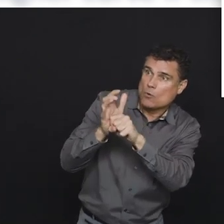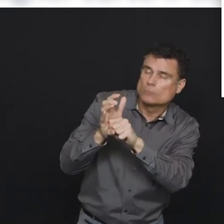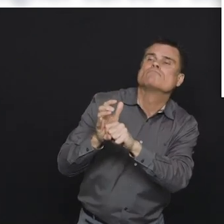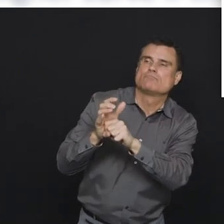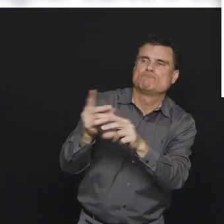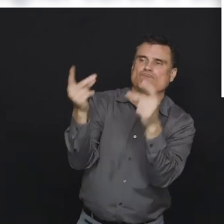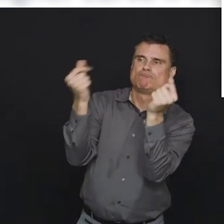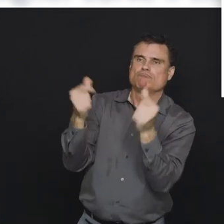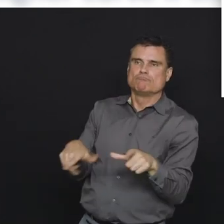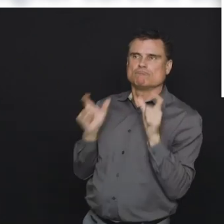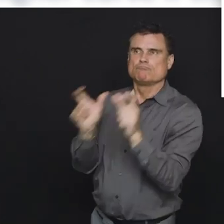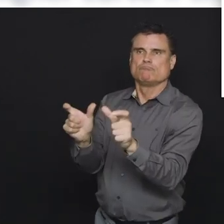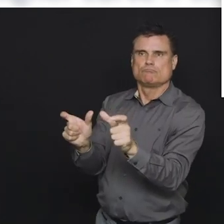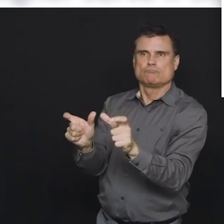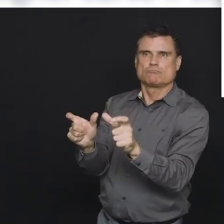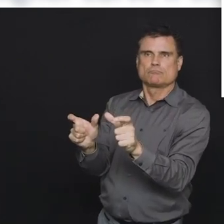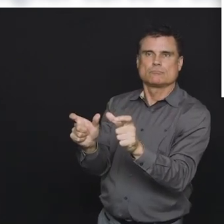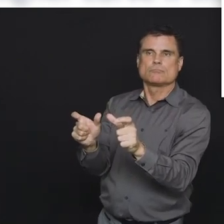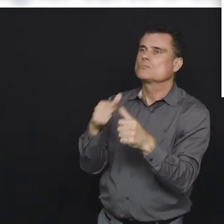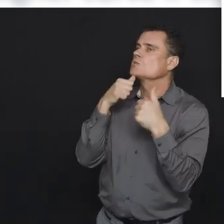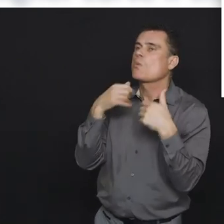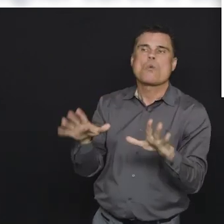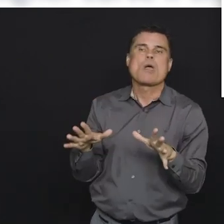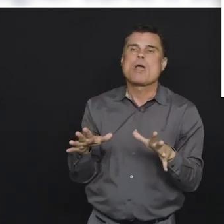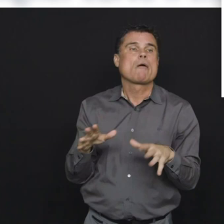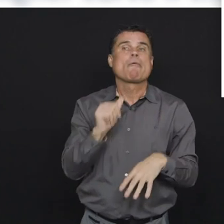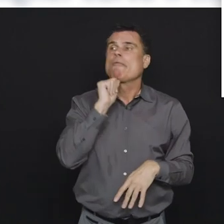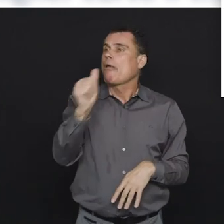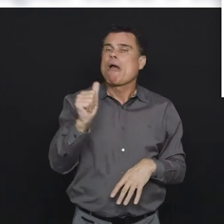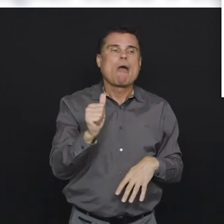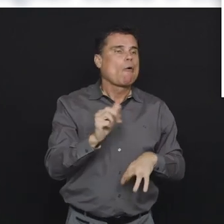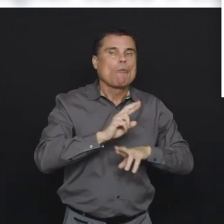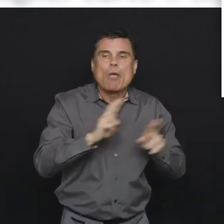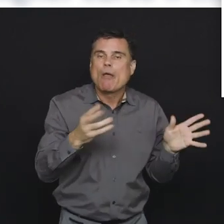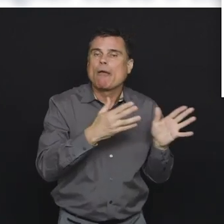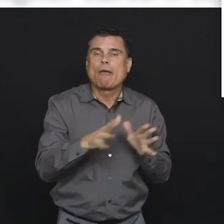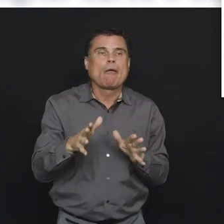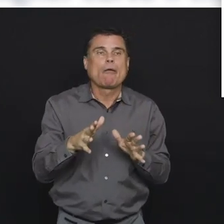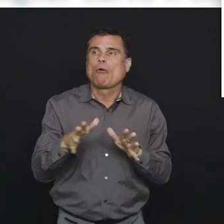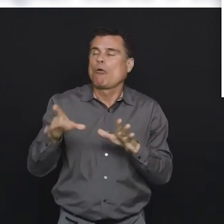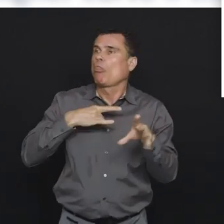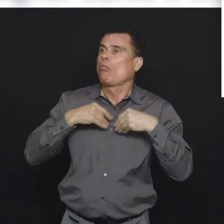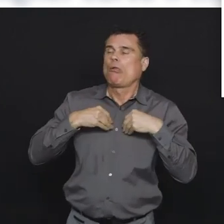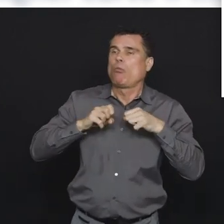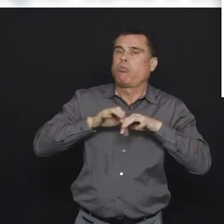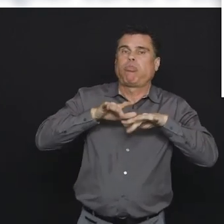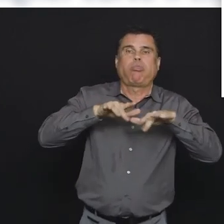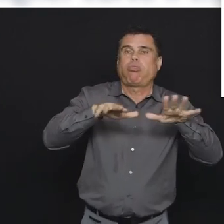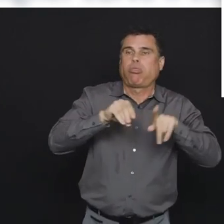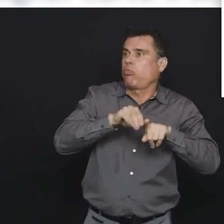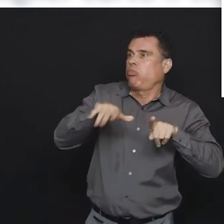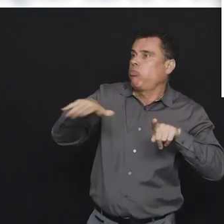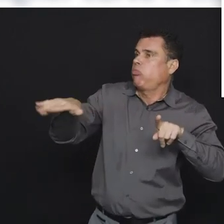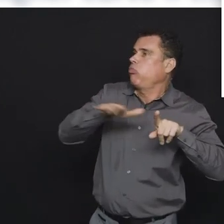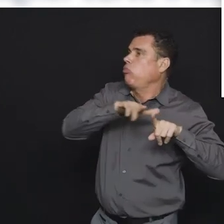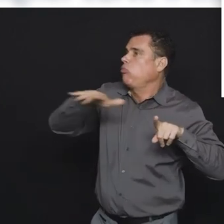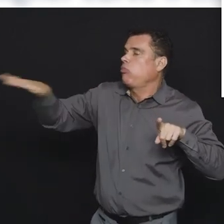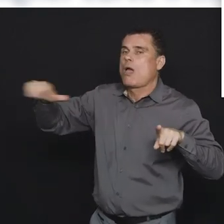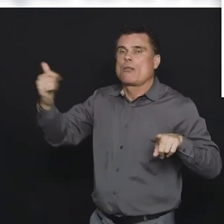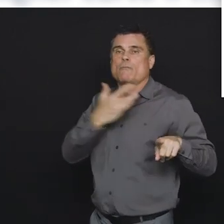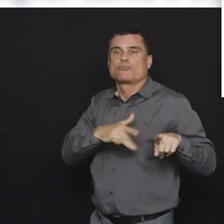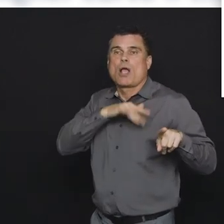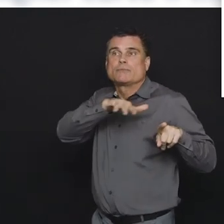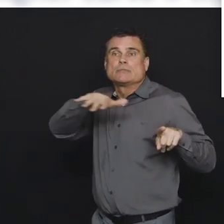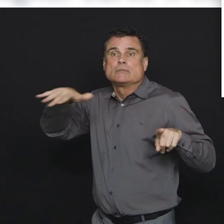working to find a balance between the needs of potential COVID-19 patients and reducing the risk of unintended consequences on other non-COVID-19